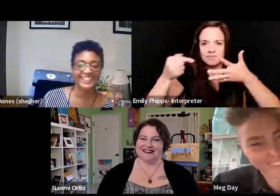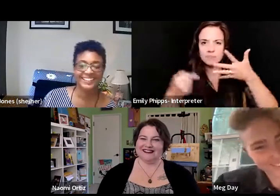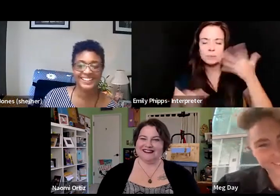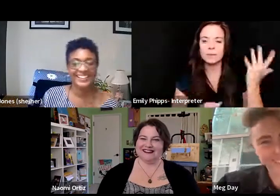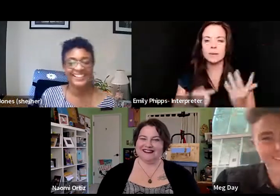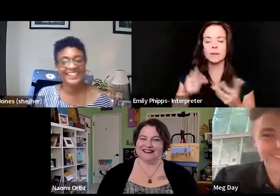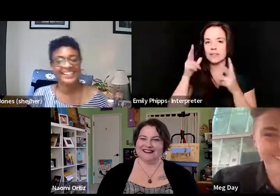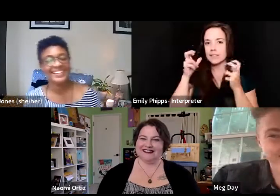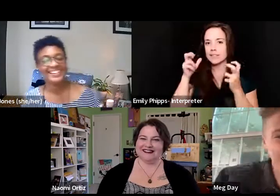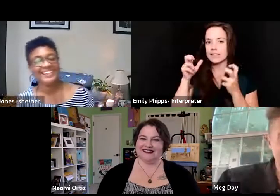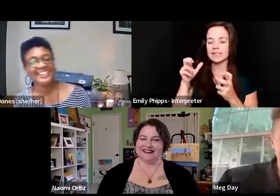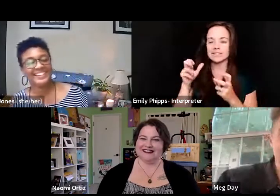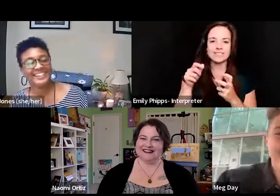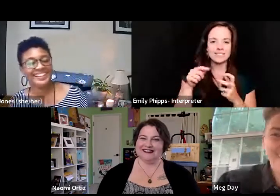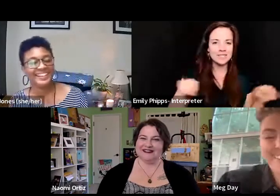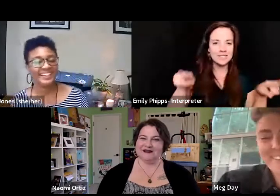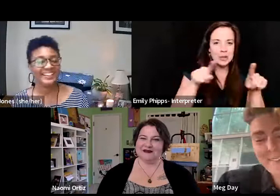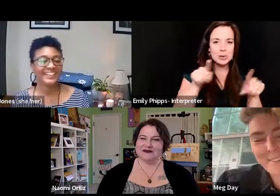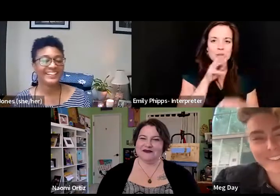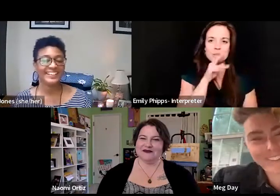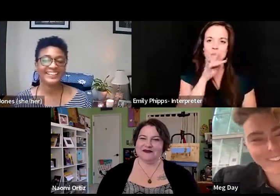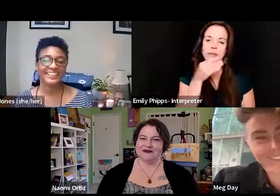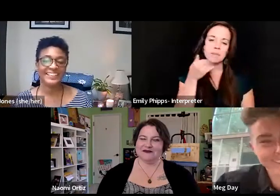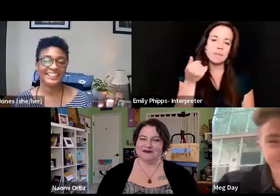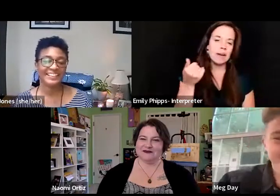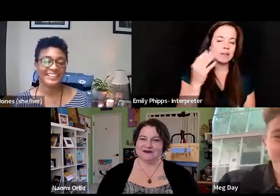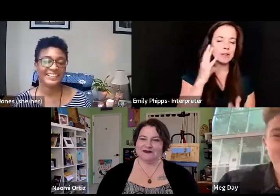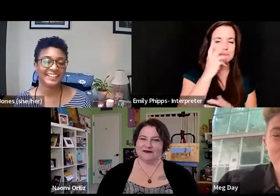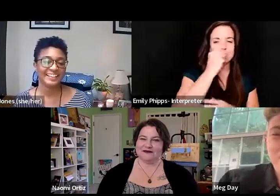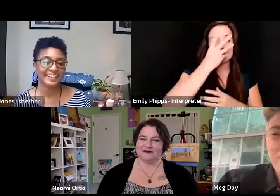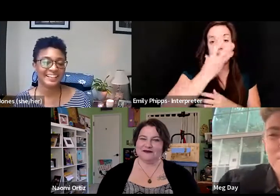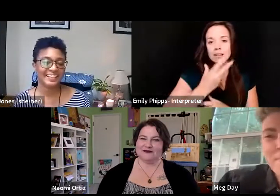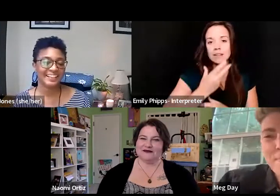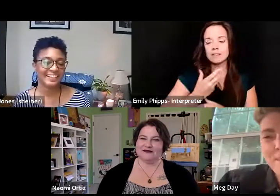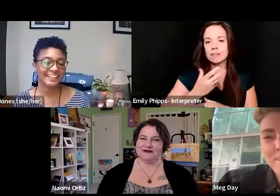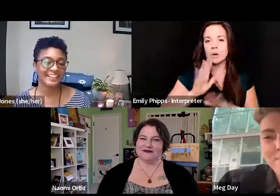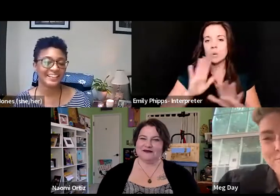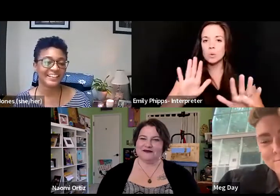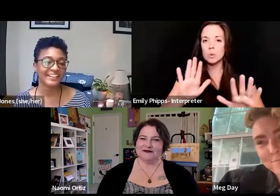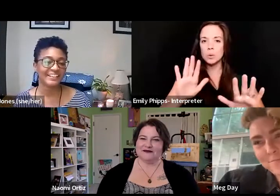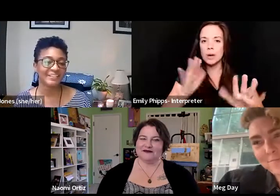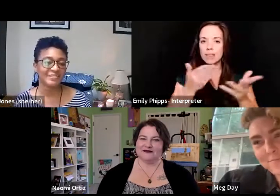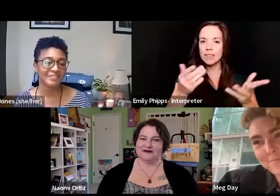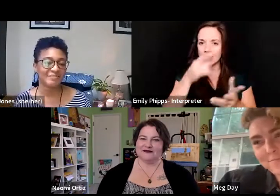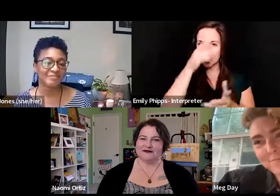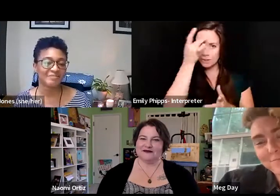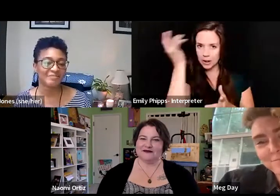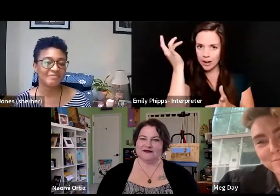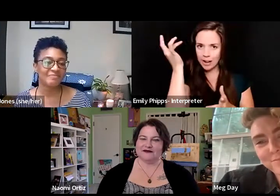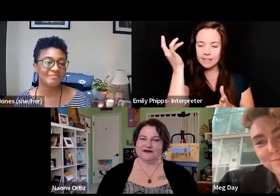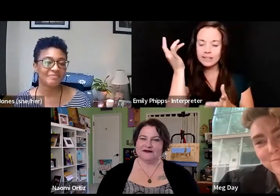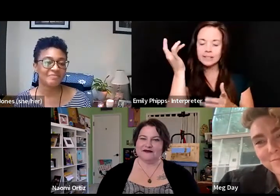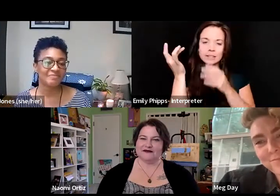Meg, you speaking much more eloquently and beautifully. I was just like, oh, the thing I left out is that's important is that